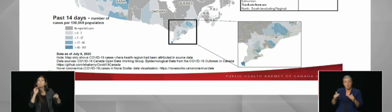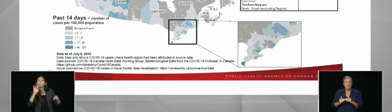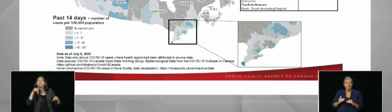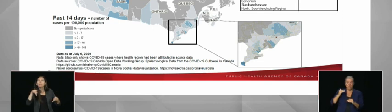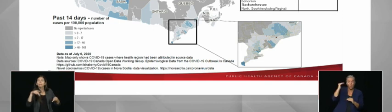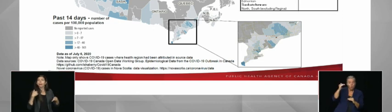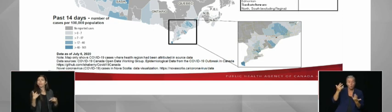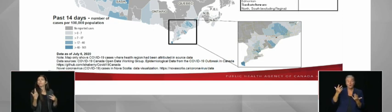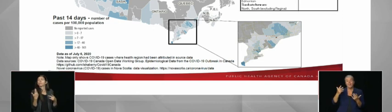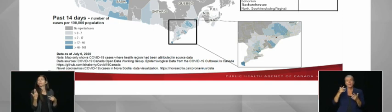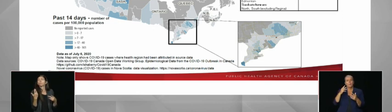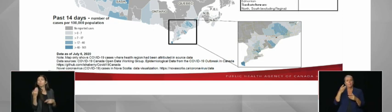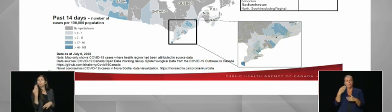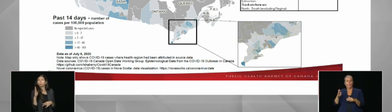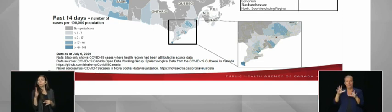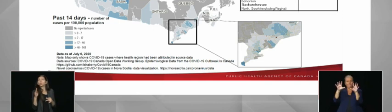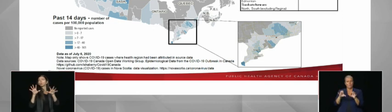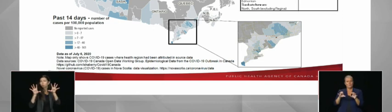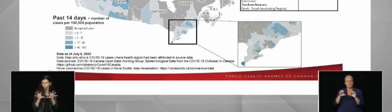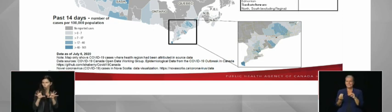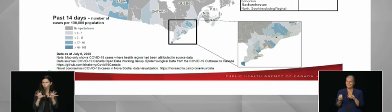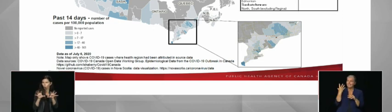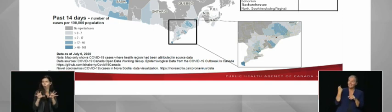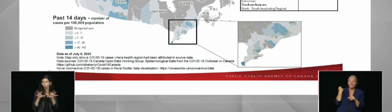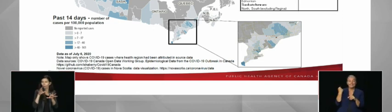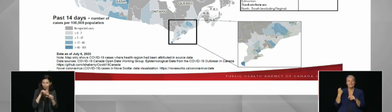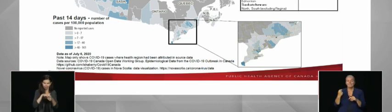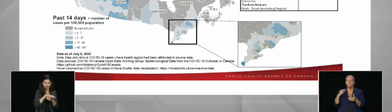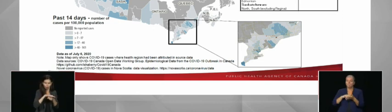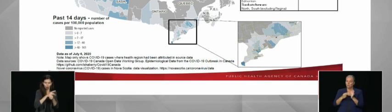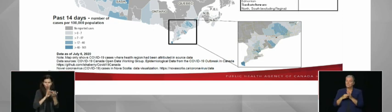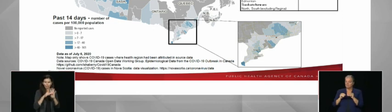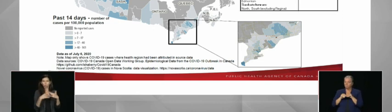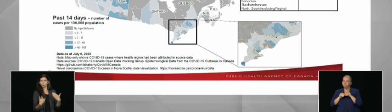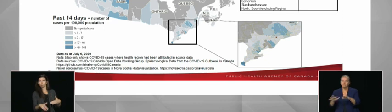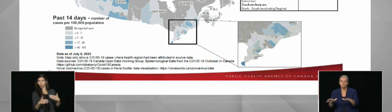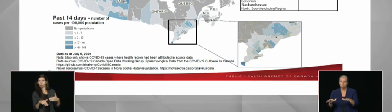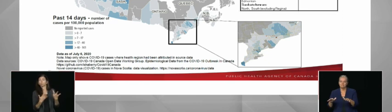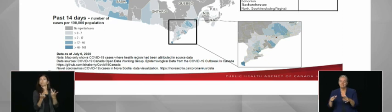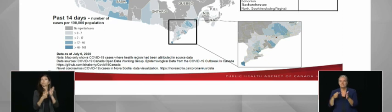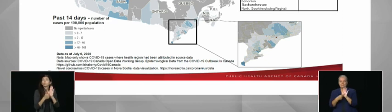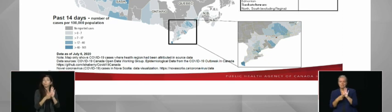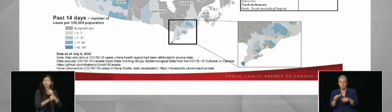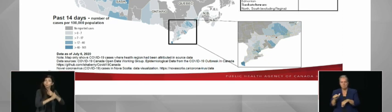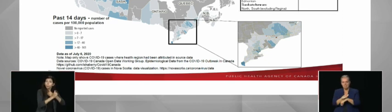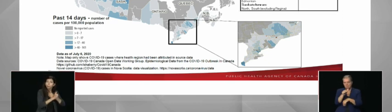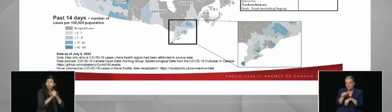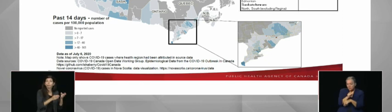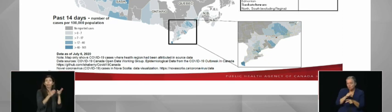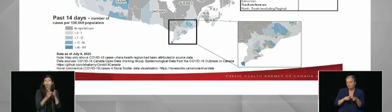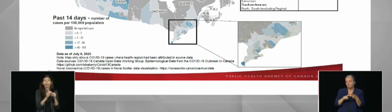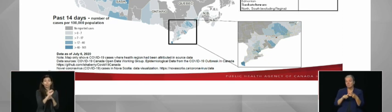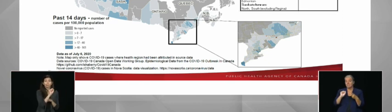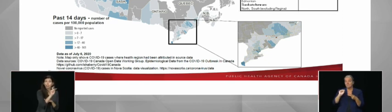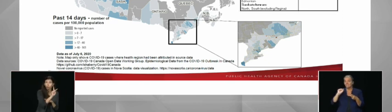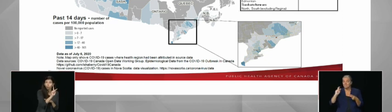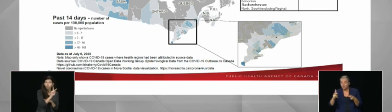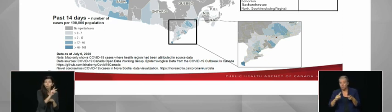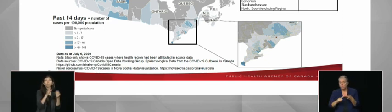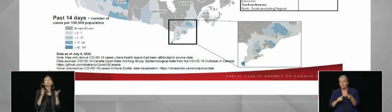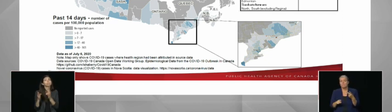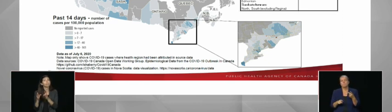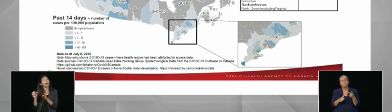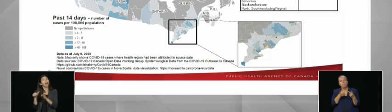experiencing localized outbreaks as seen in Alberta and Saskatchewan, while others represent persistent community transmission